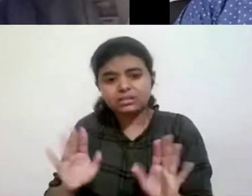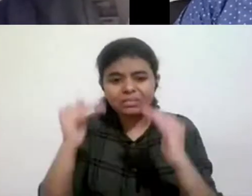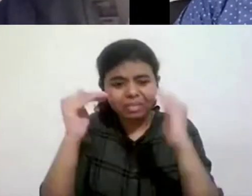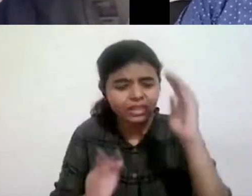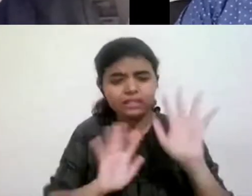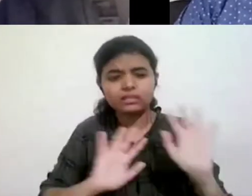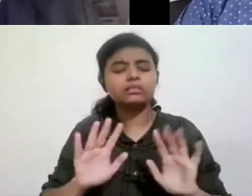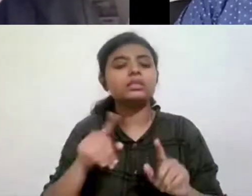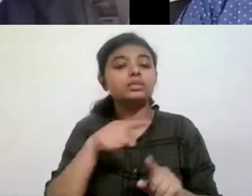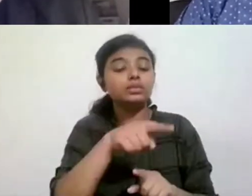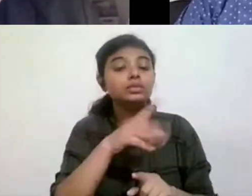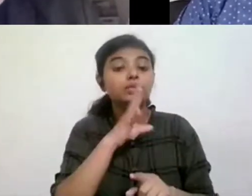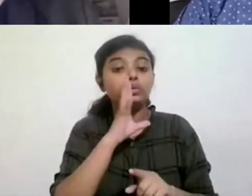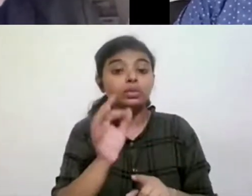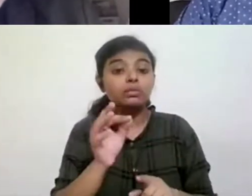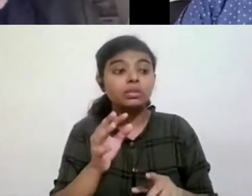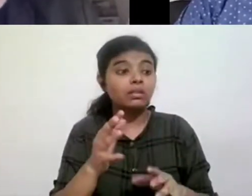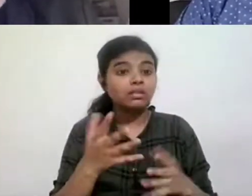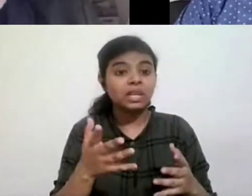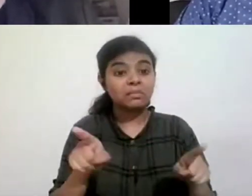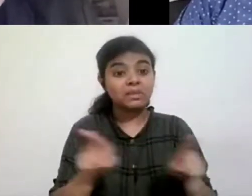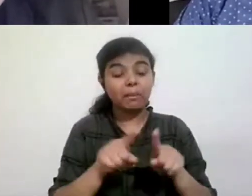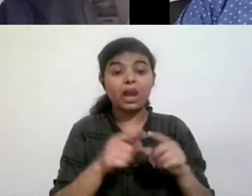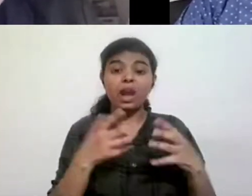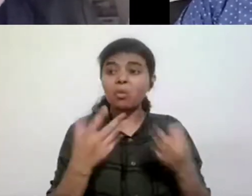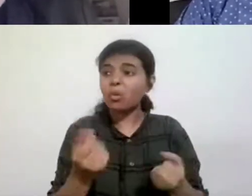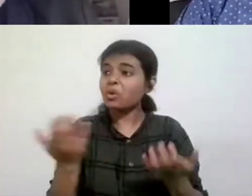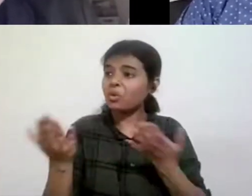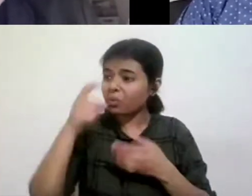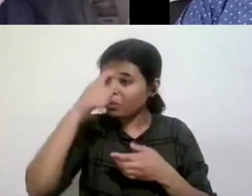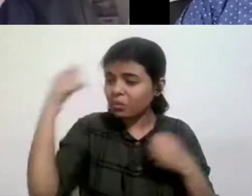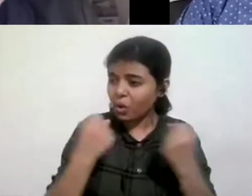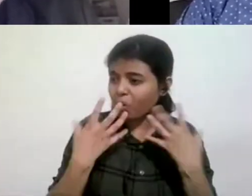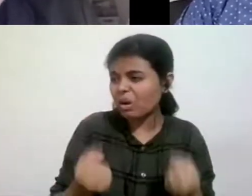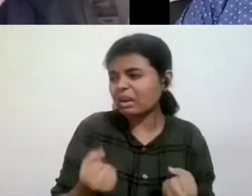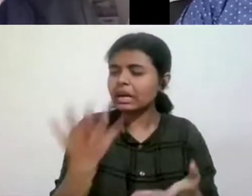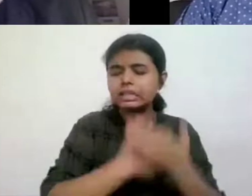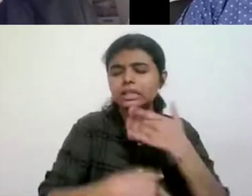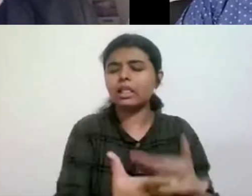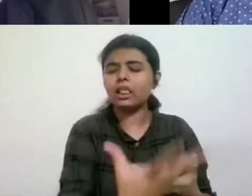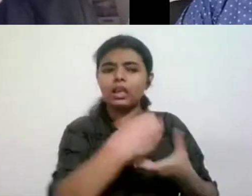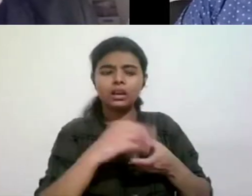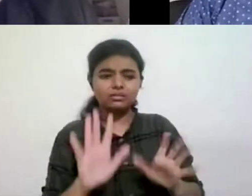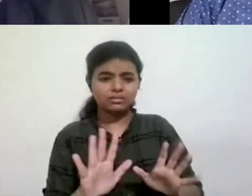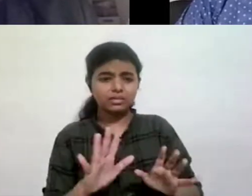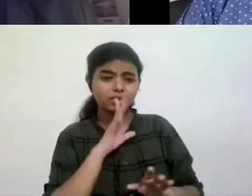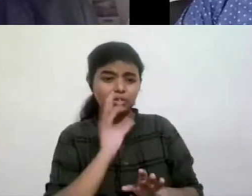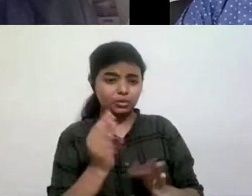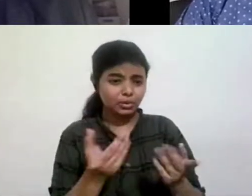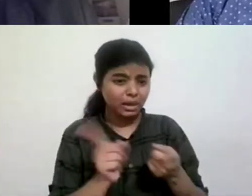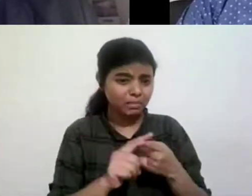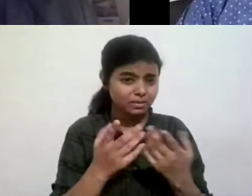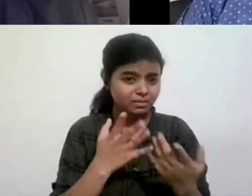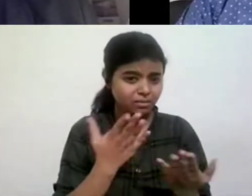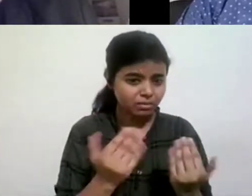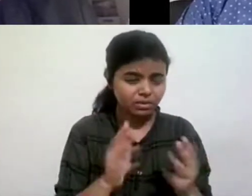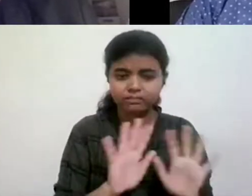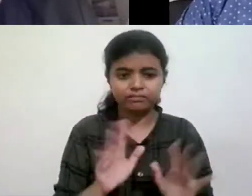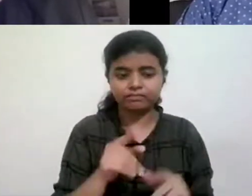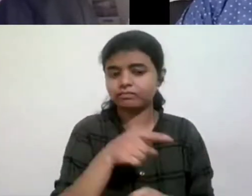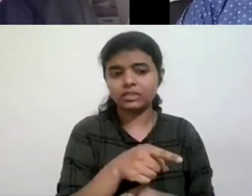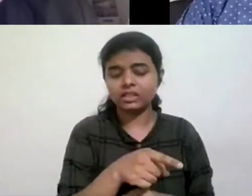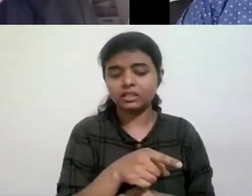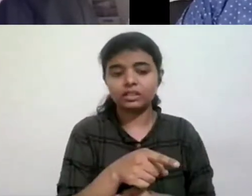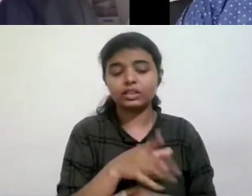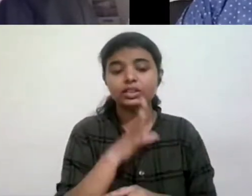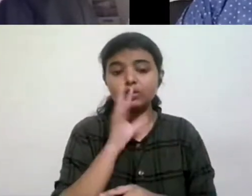do, you know, they're not filling in for workers, you know, they're not so that prices can be kept down. Um, it's just not the